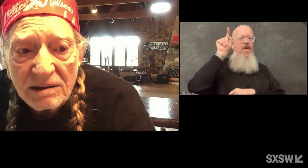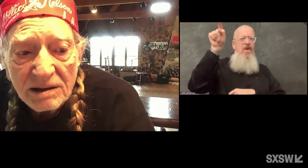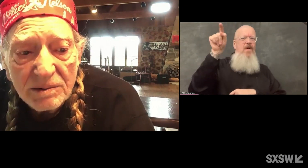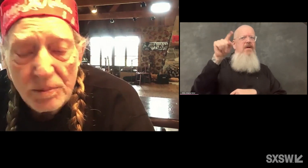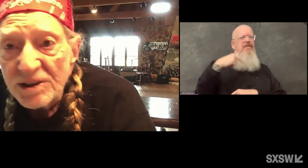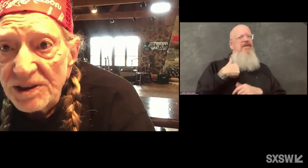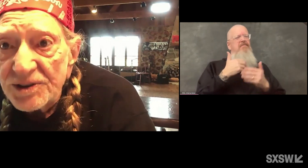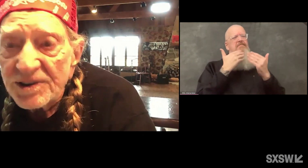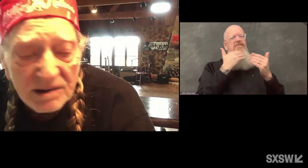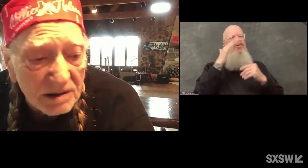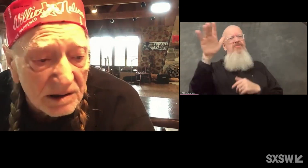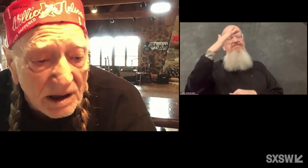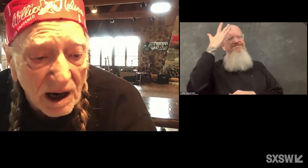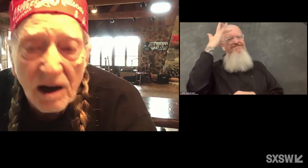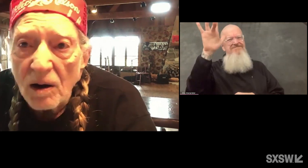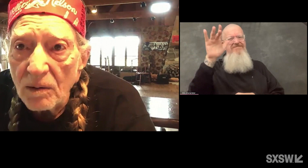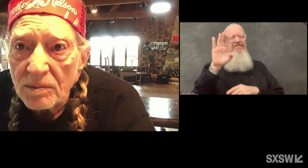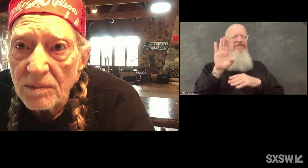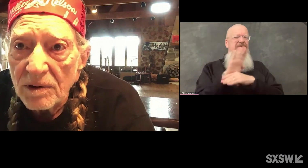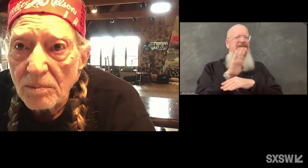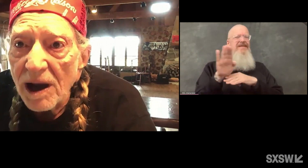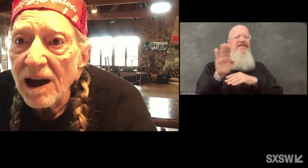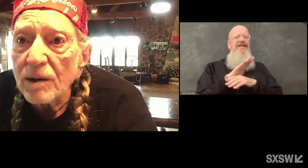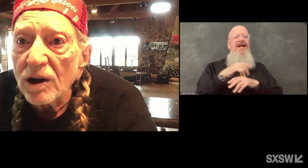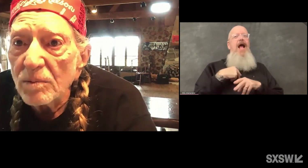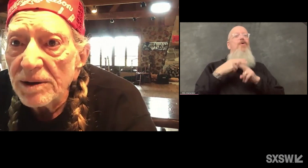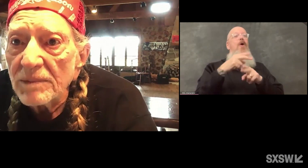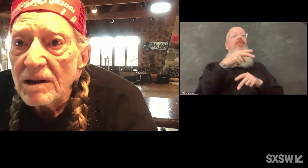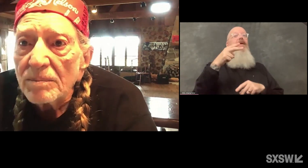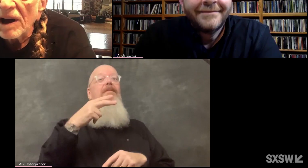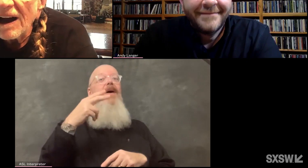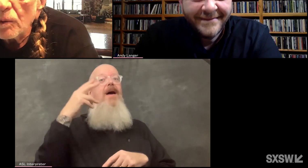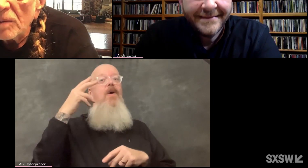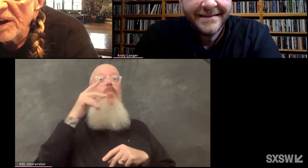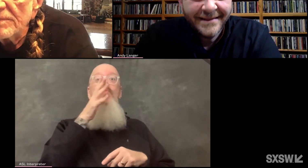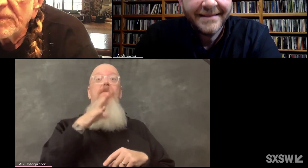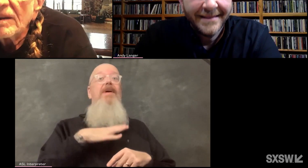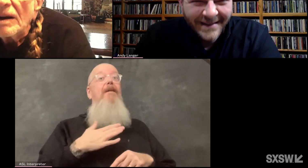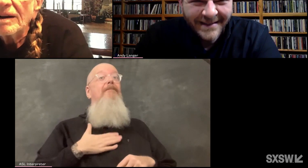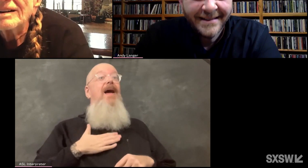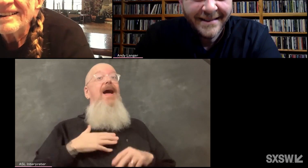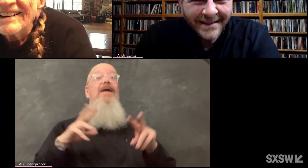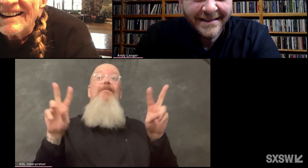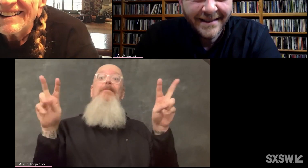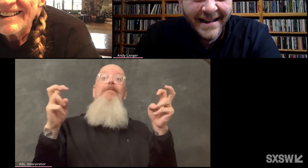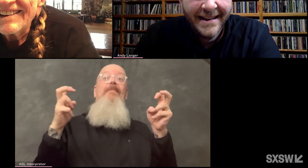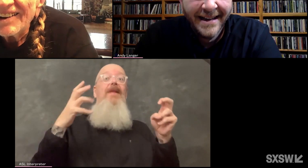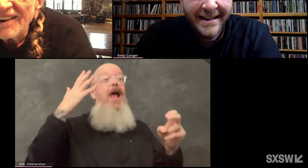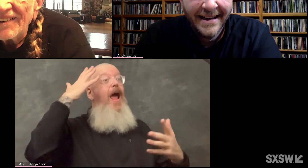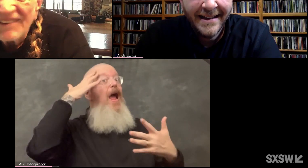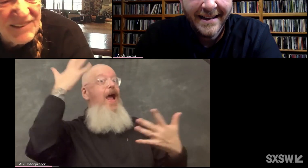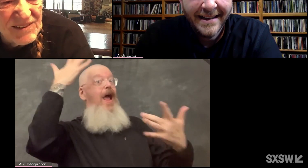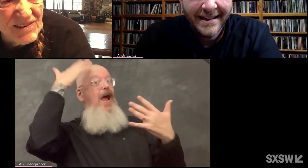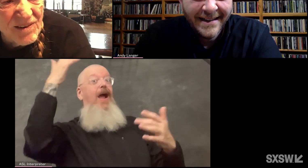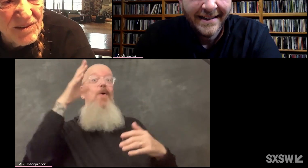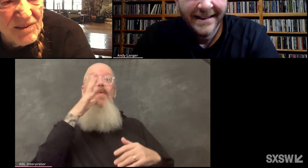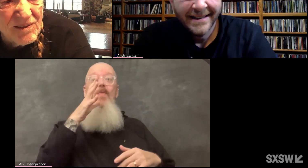at business. I called them my highwaymen, my highwaymen. And